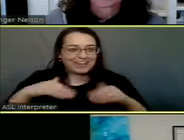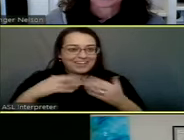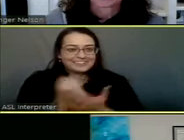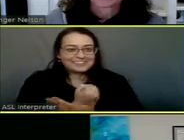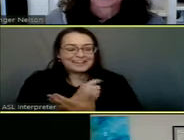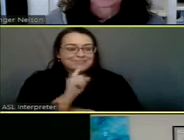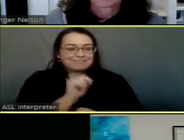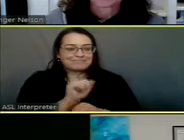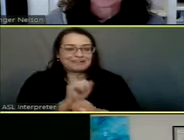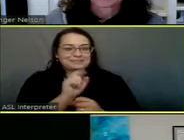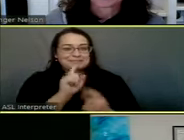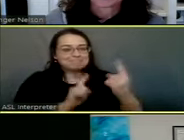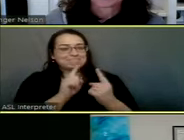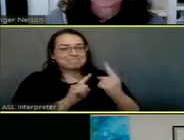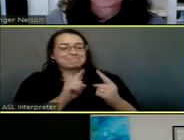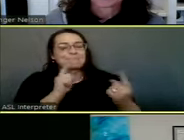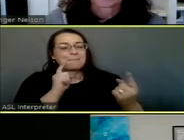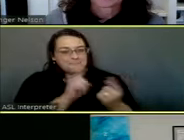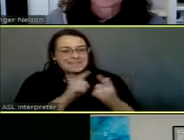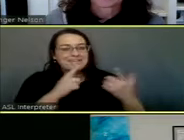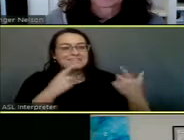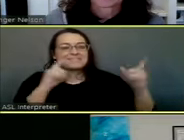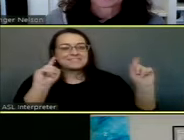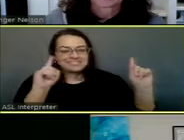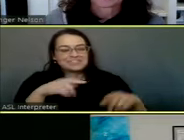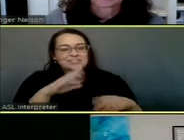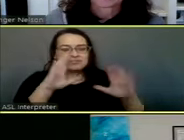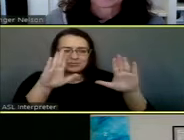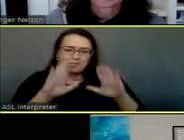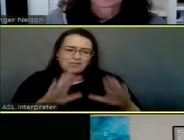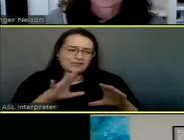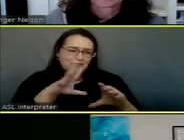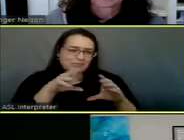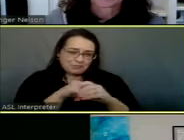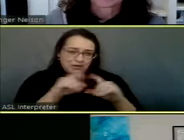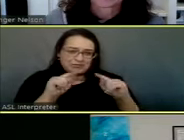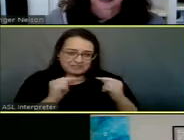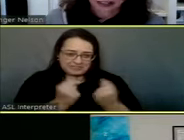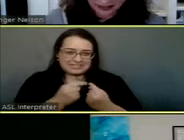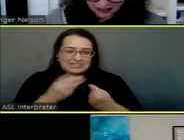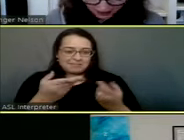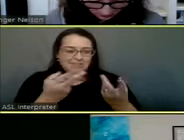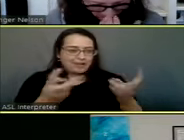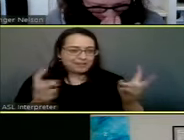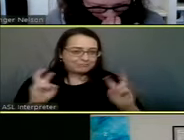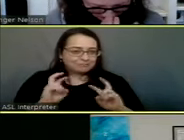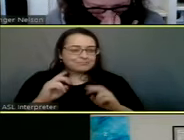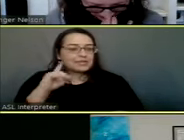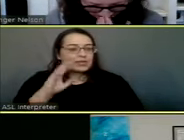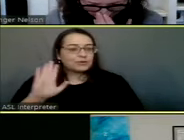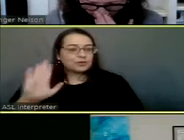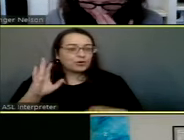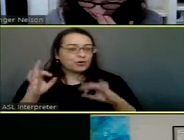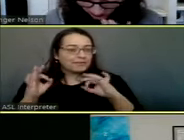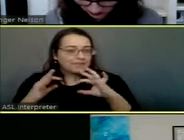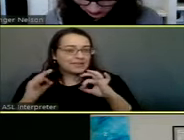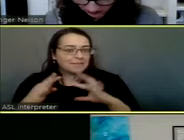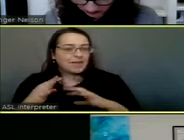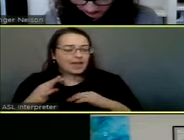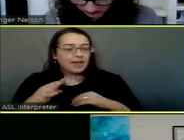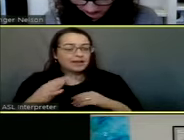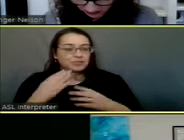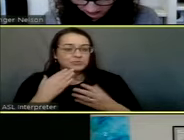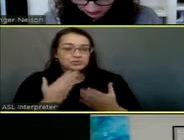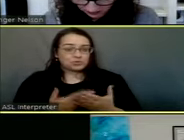to officially face-to-face welcome her. And she was a great part of the team, having there at the table and just hearing her feedback as well.